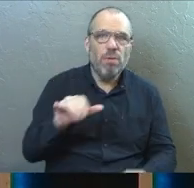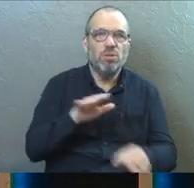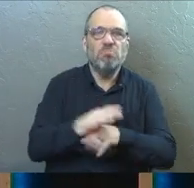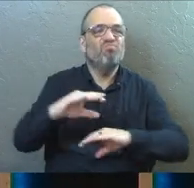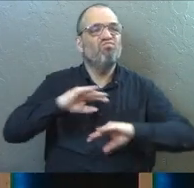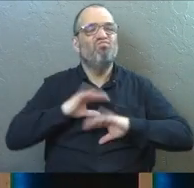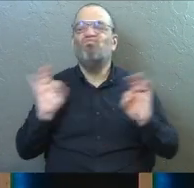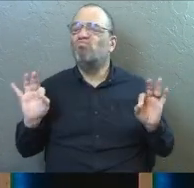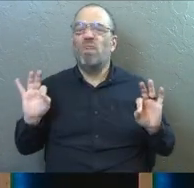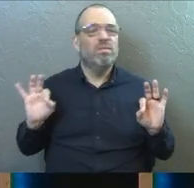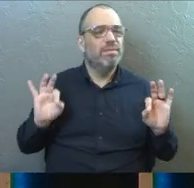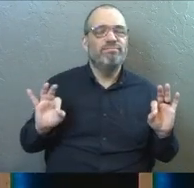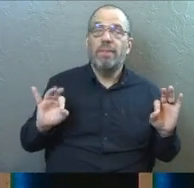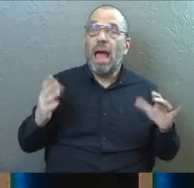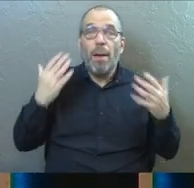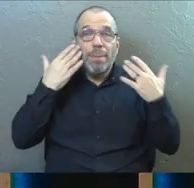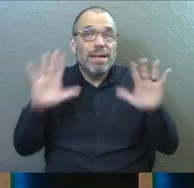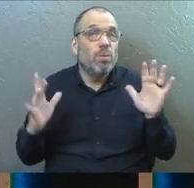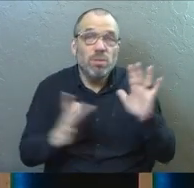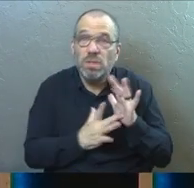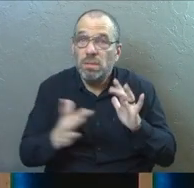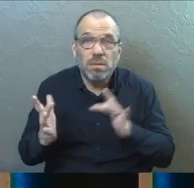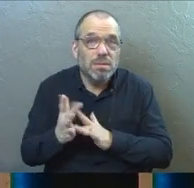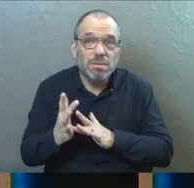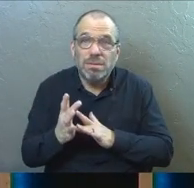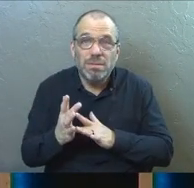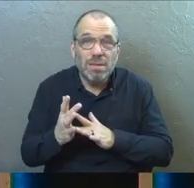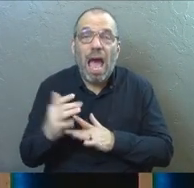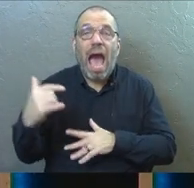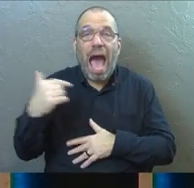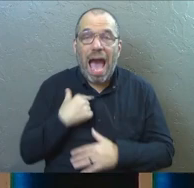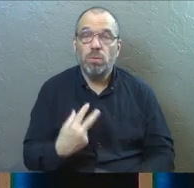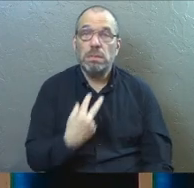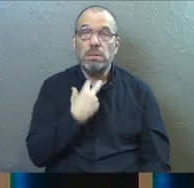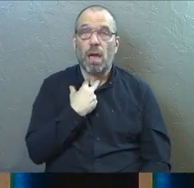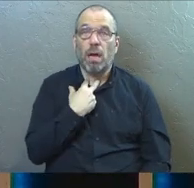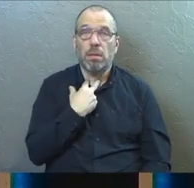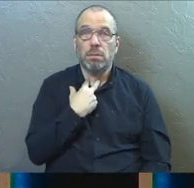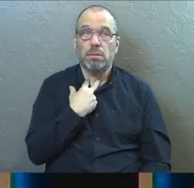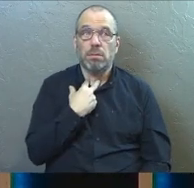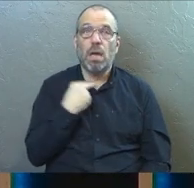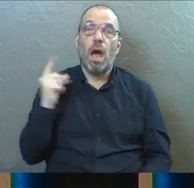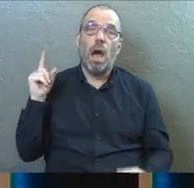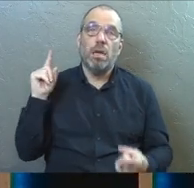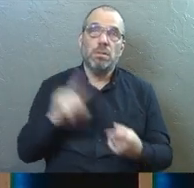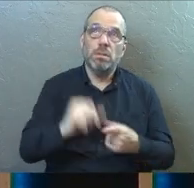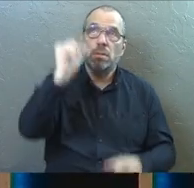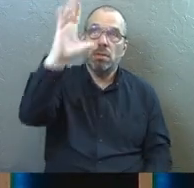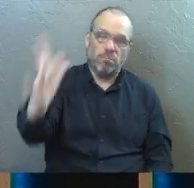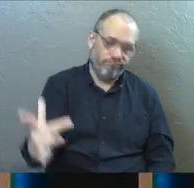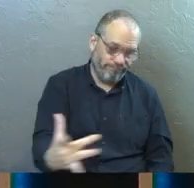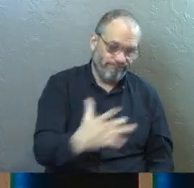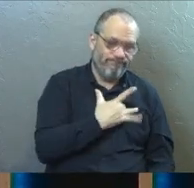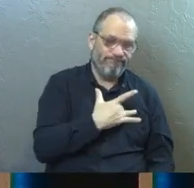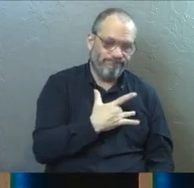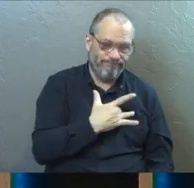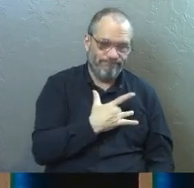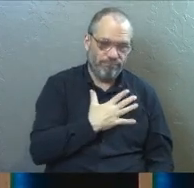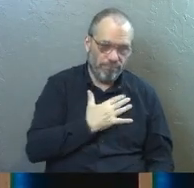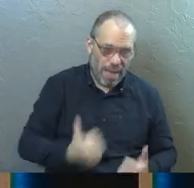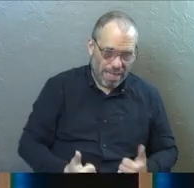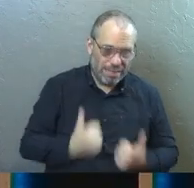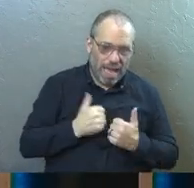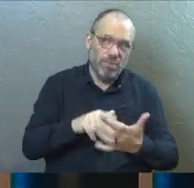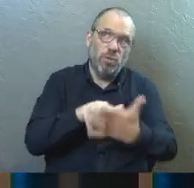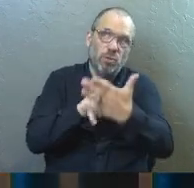enough. And I did not know Jesus. I was stuck in that place until God came in, invaded my